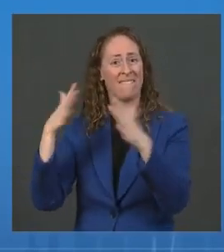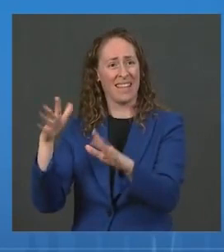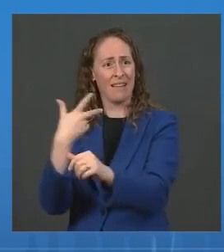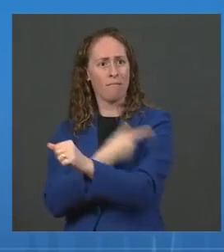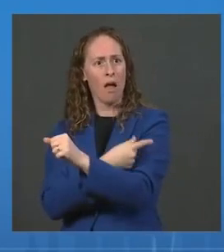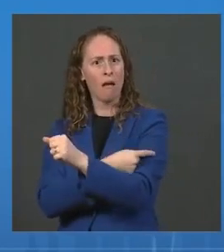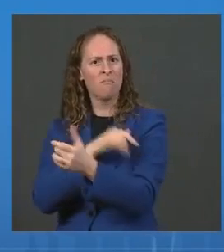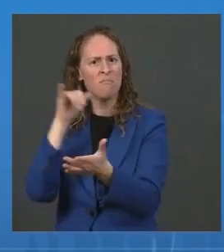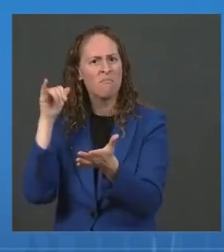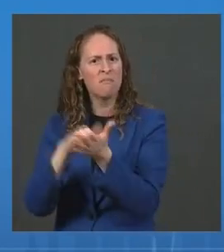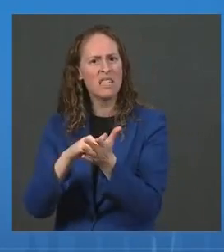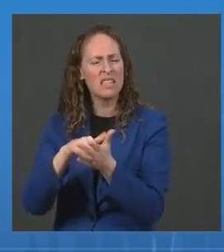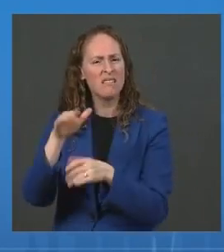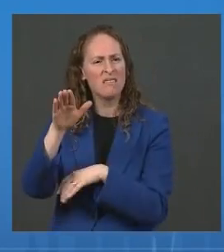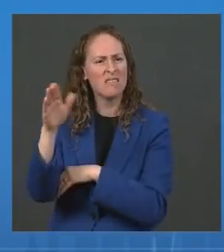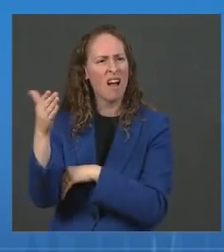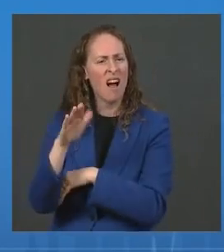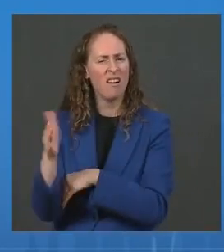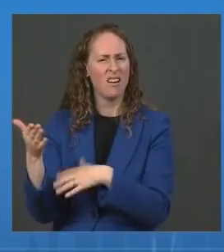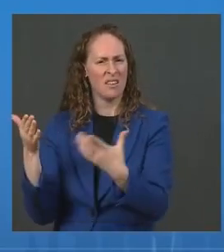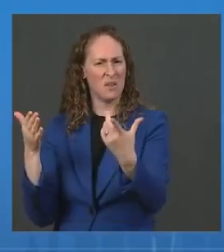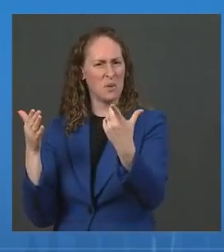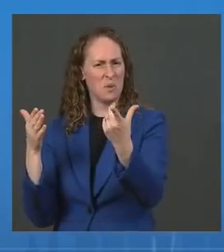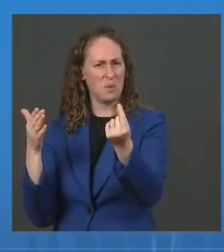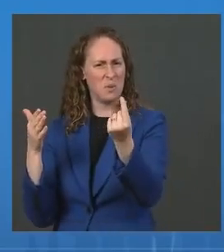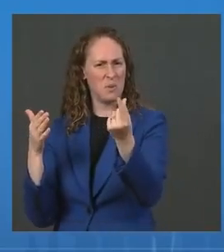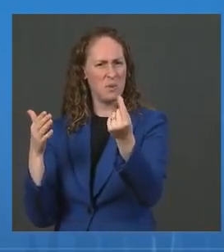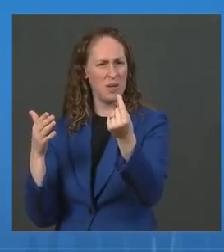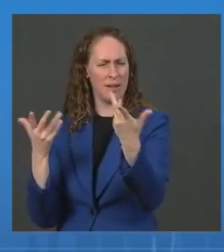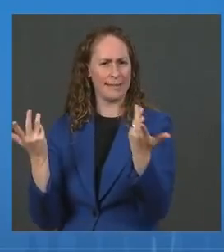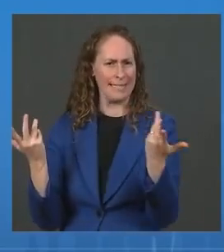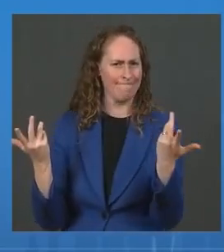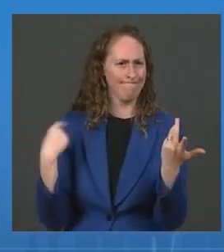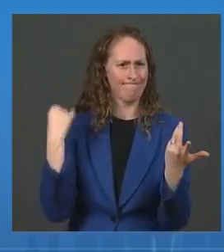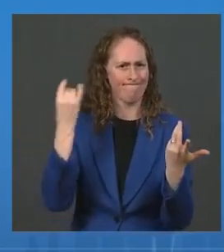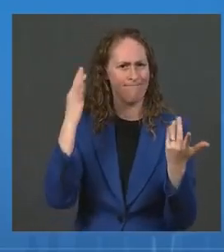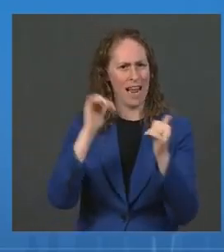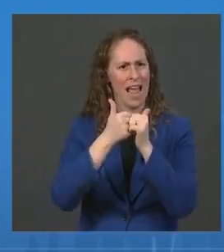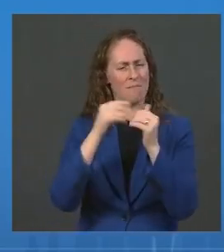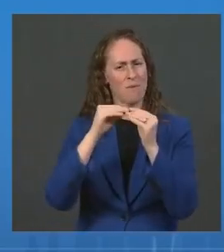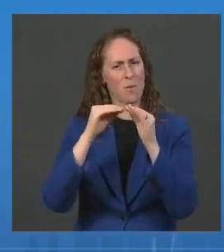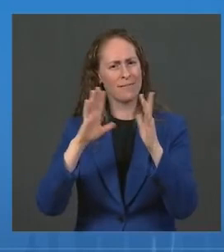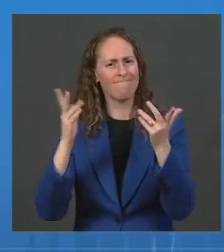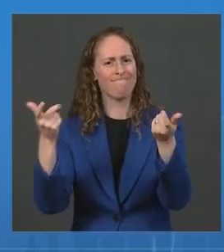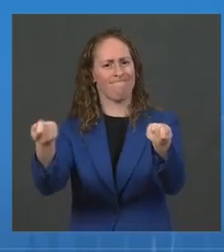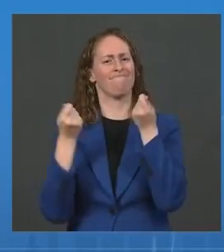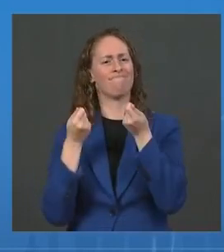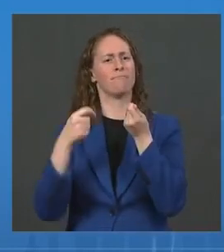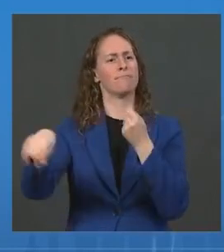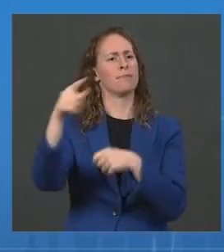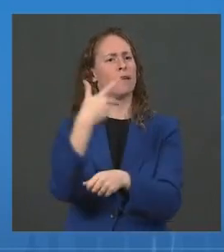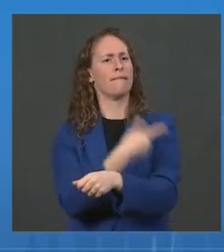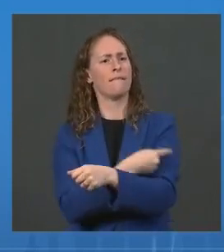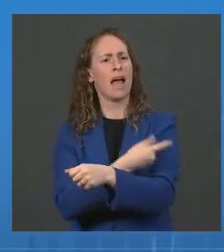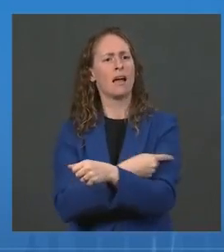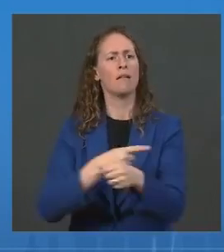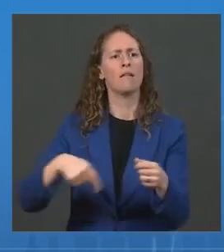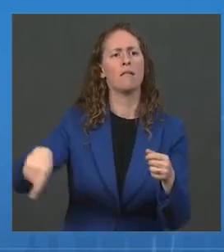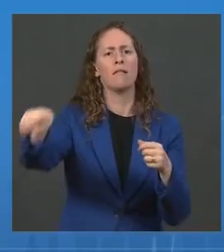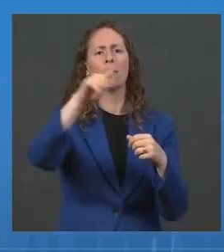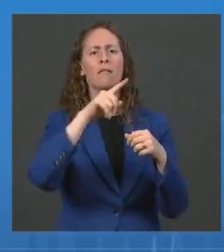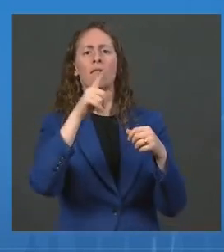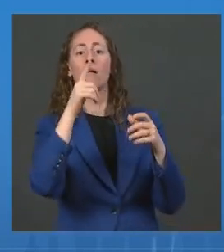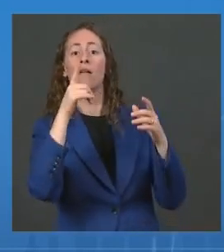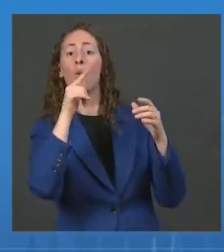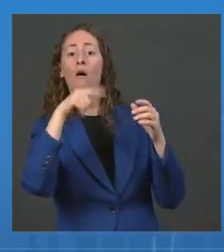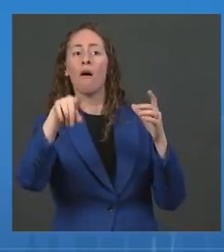can you do or are you considering doing to try to fuel vaccinations among that sliver of older folks who haven't